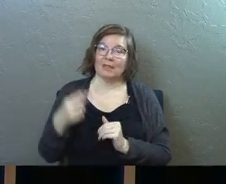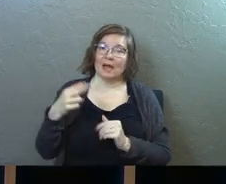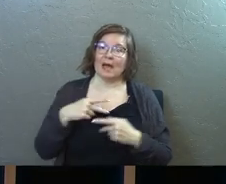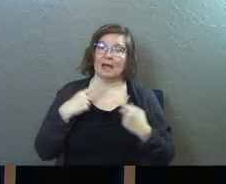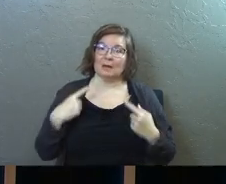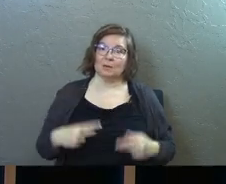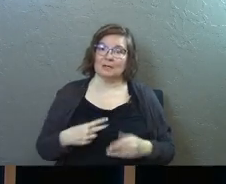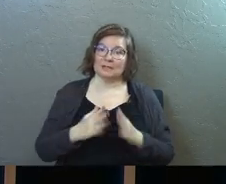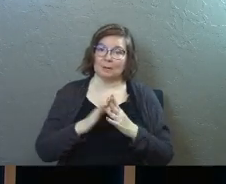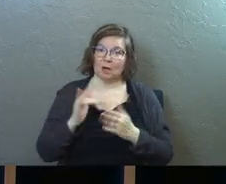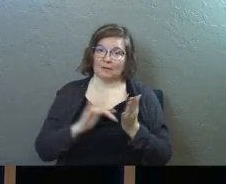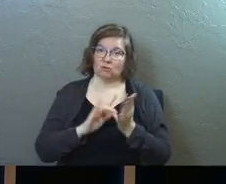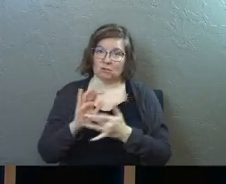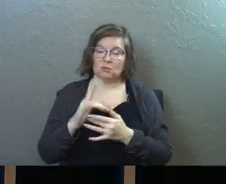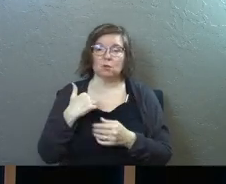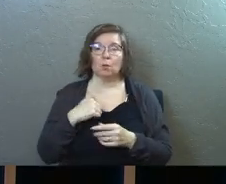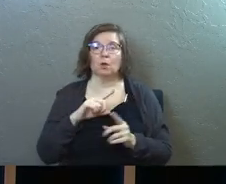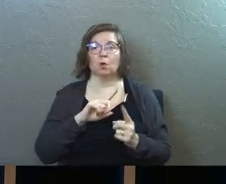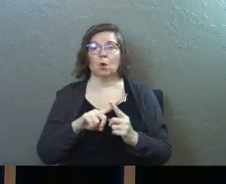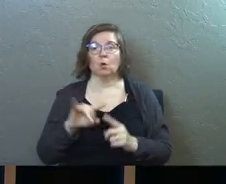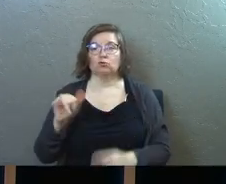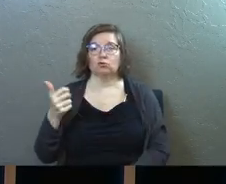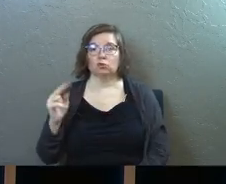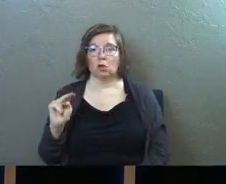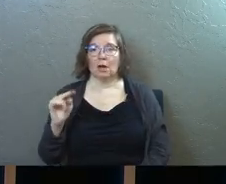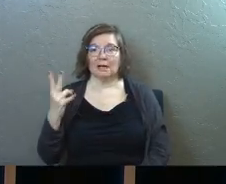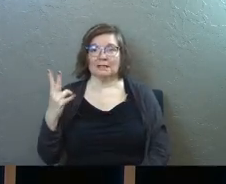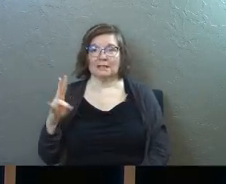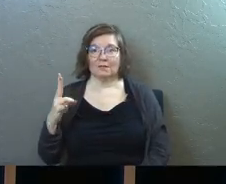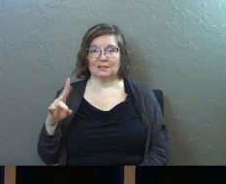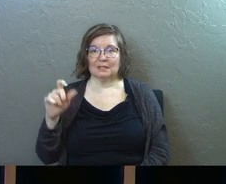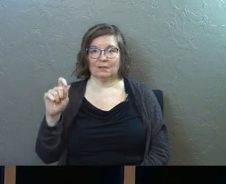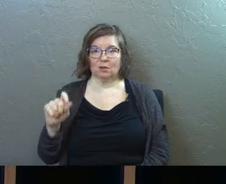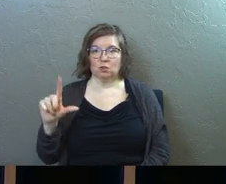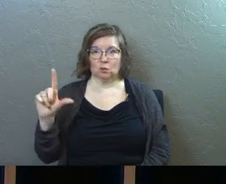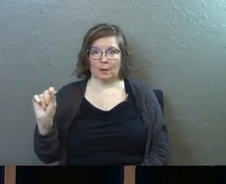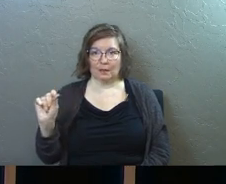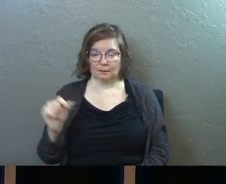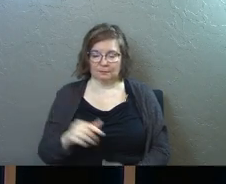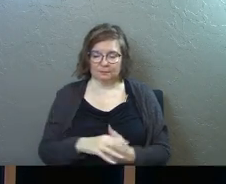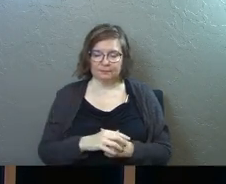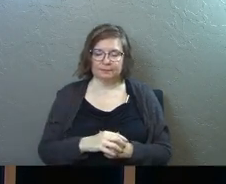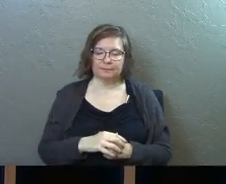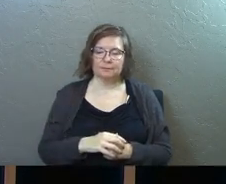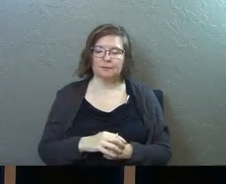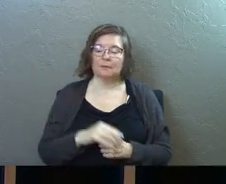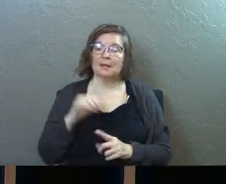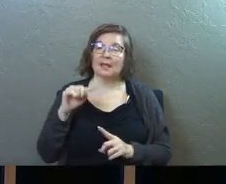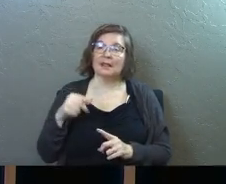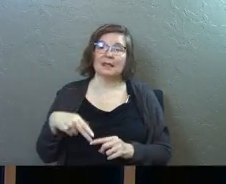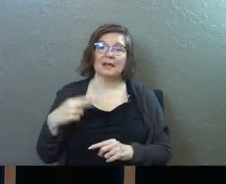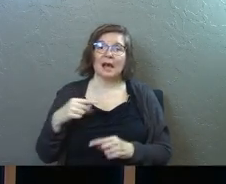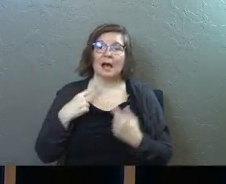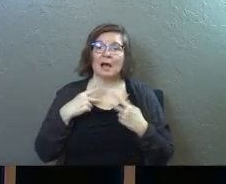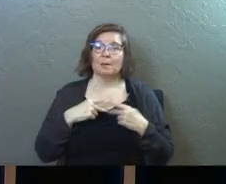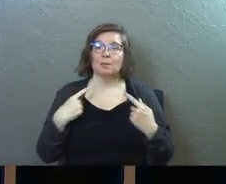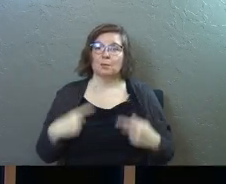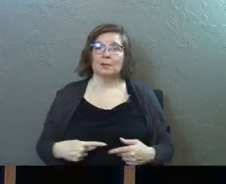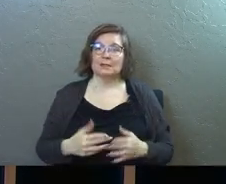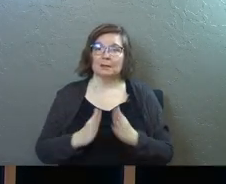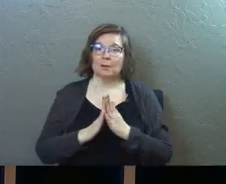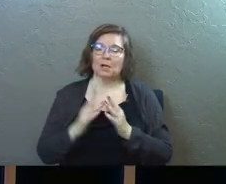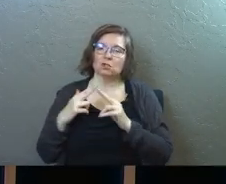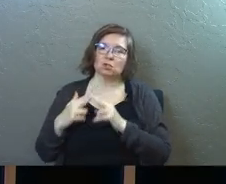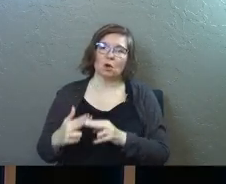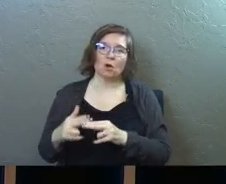priestly prayer of Jesus. So we're going to go to John 17 verse 20 and this high priestly prayer of Jesus